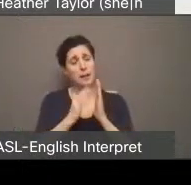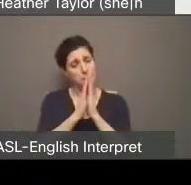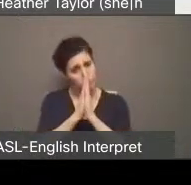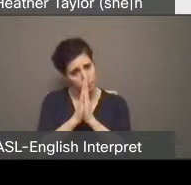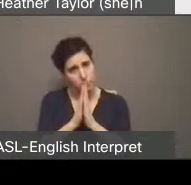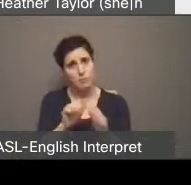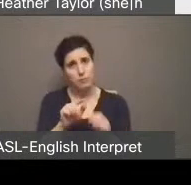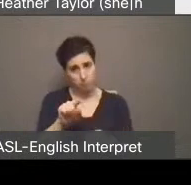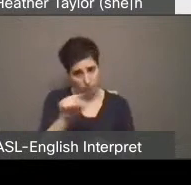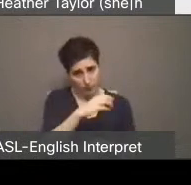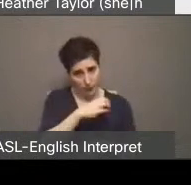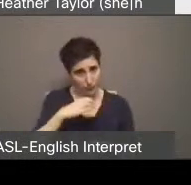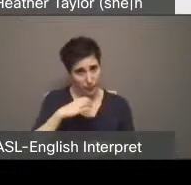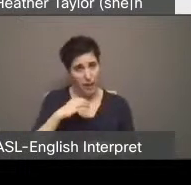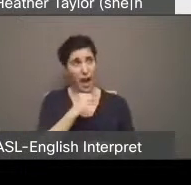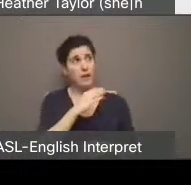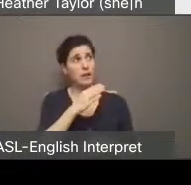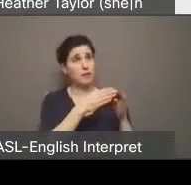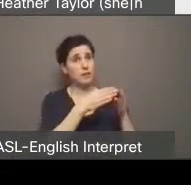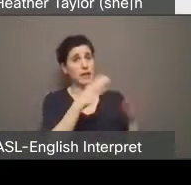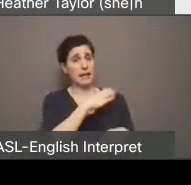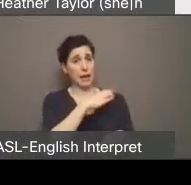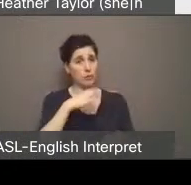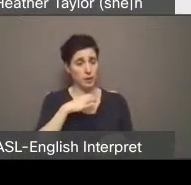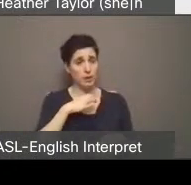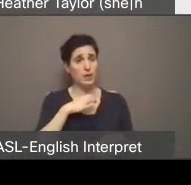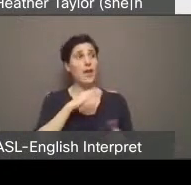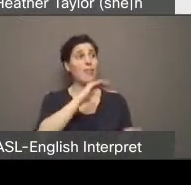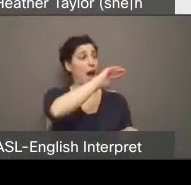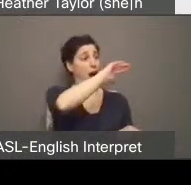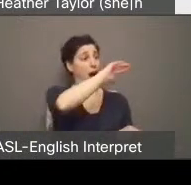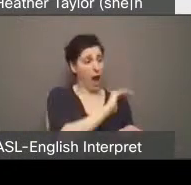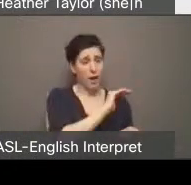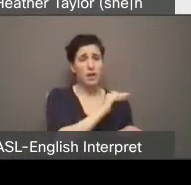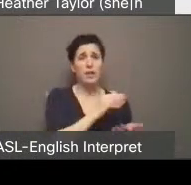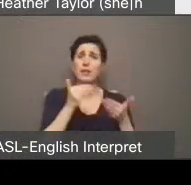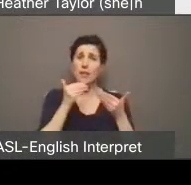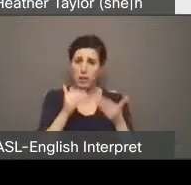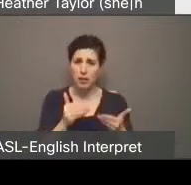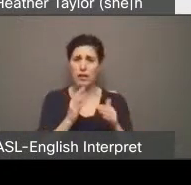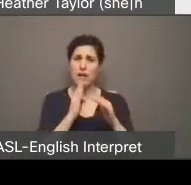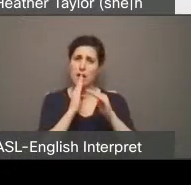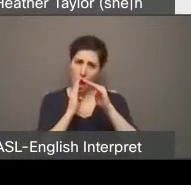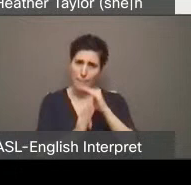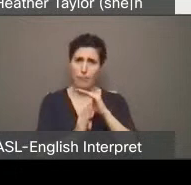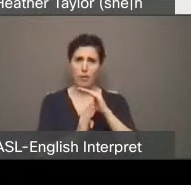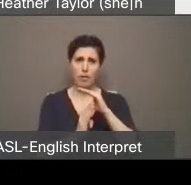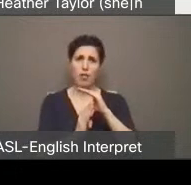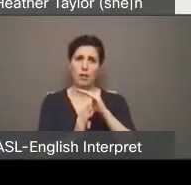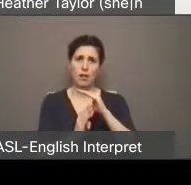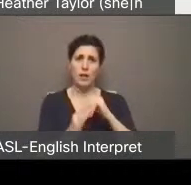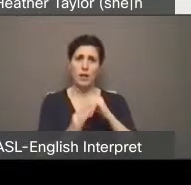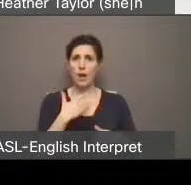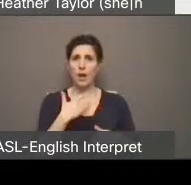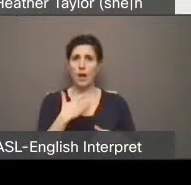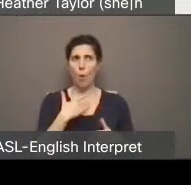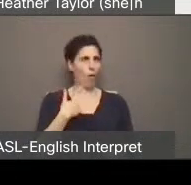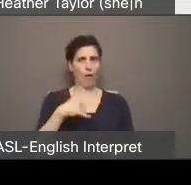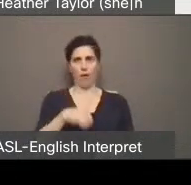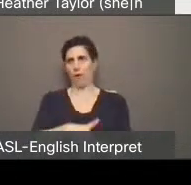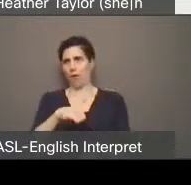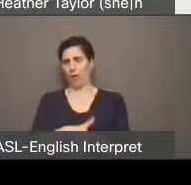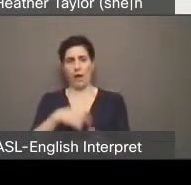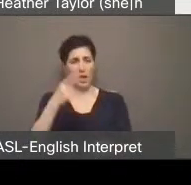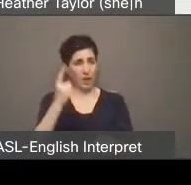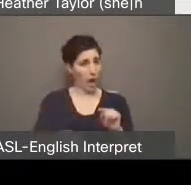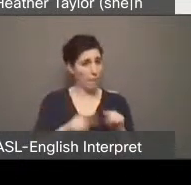our counselors to approach this issue of defunding with genuine curiosity and humility. Defunding may feel like a radical idea, but there are so many